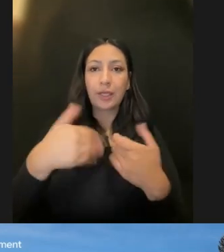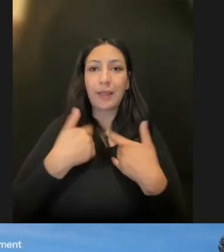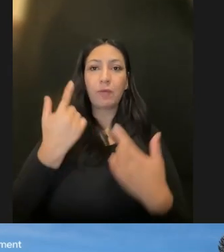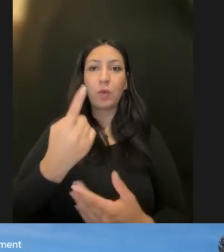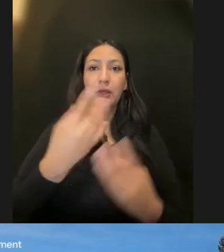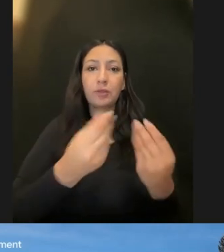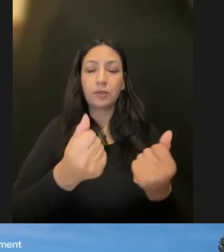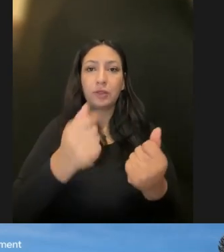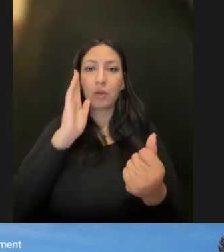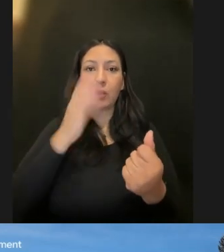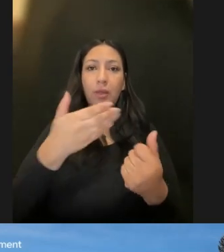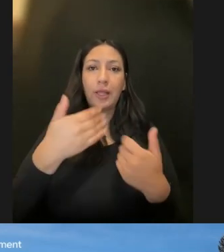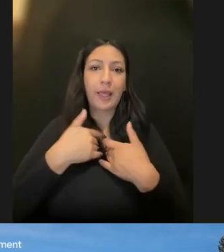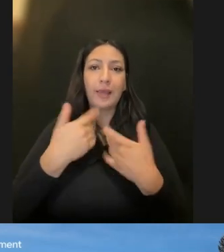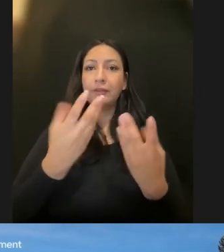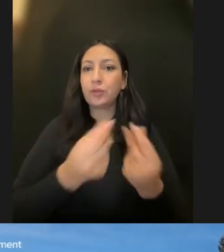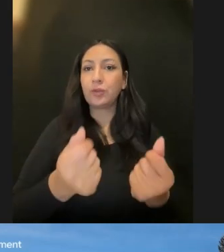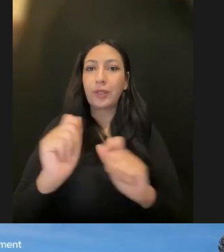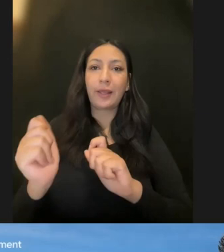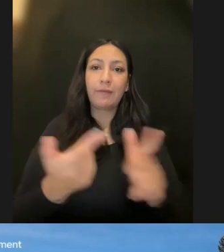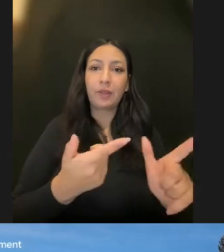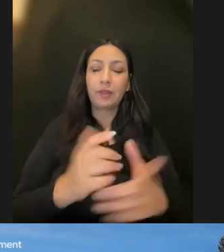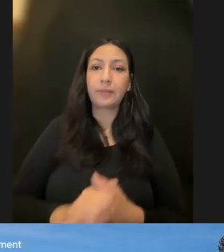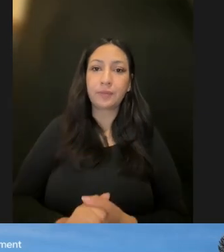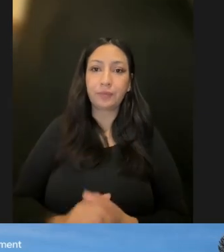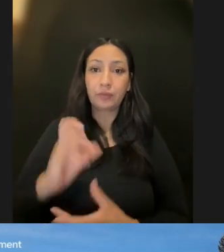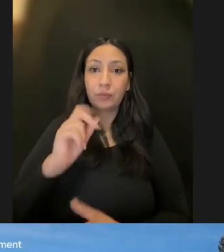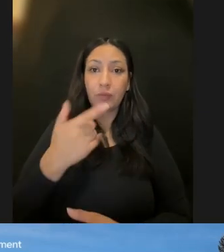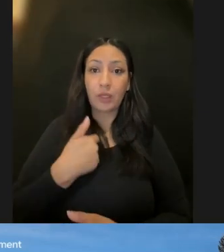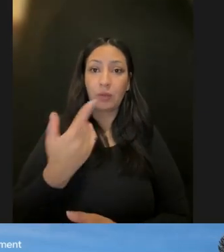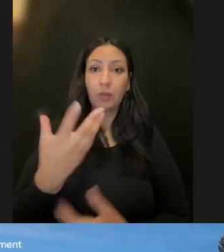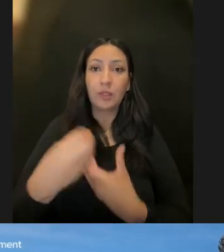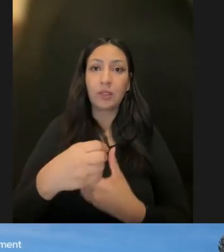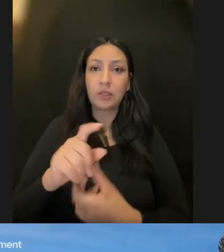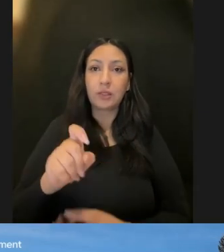solution that's a silver bullet for everyone. Susan, do you want to add into that?